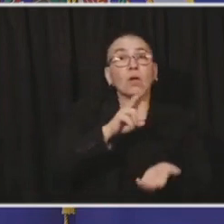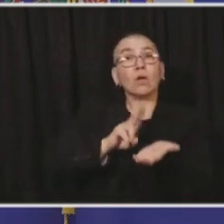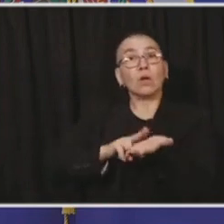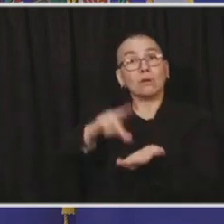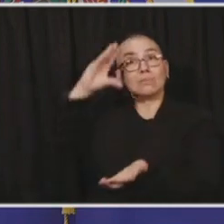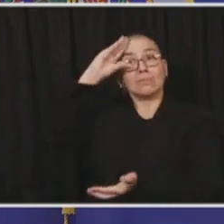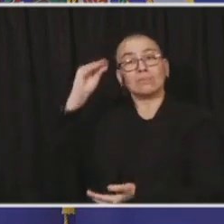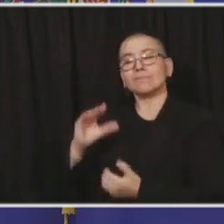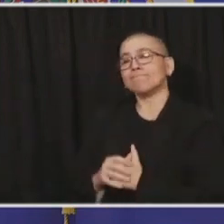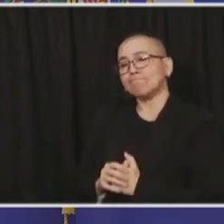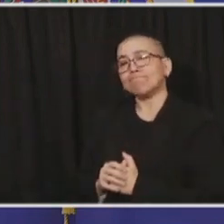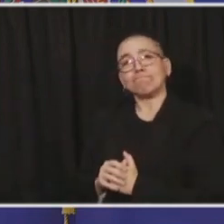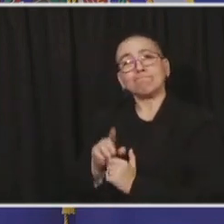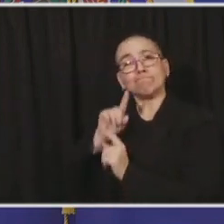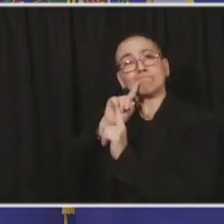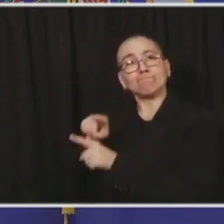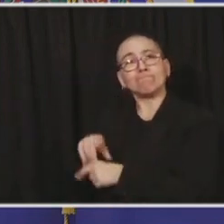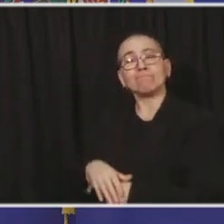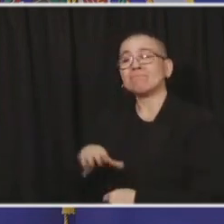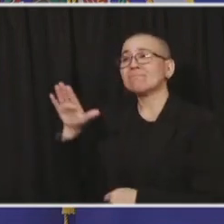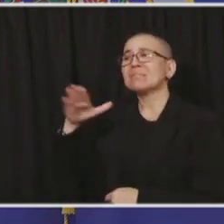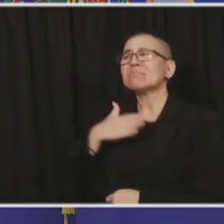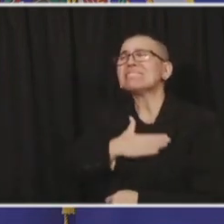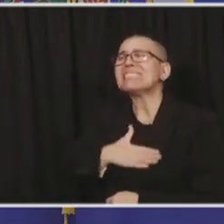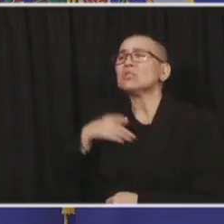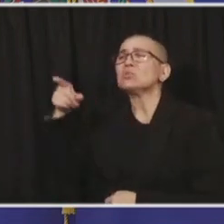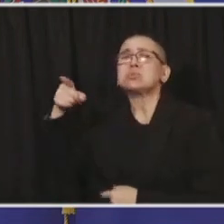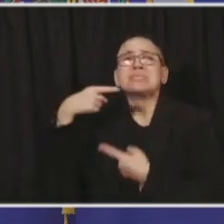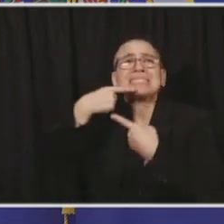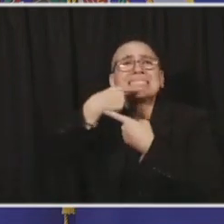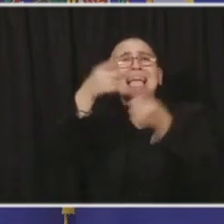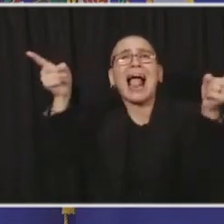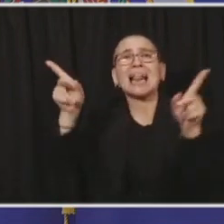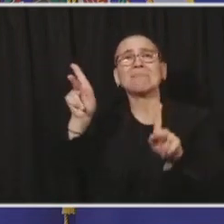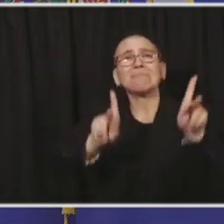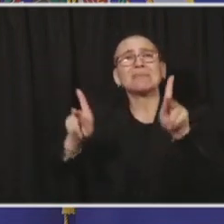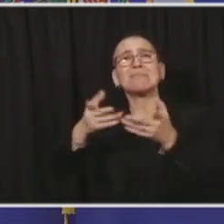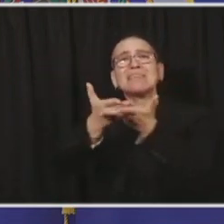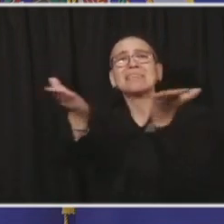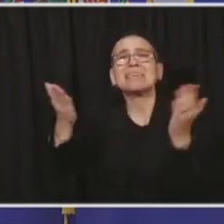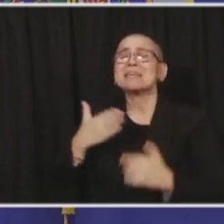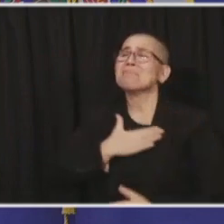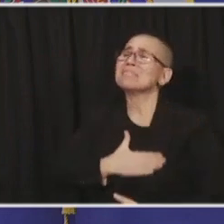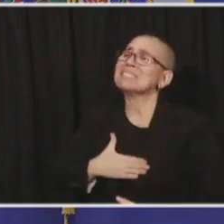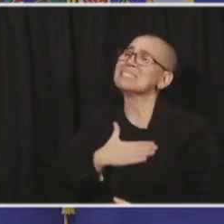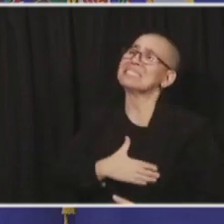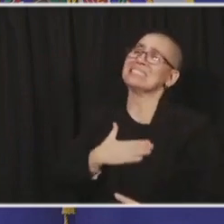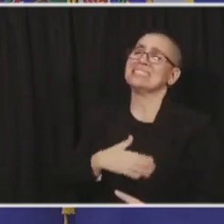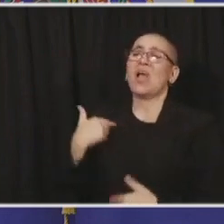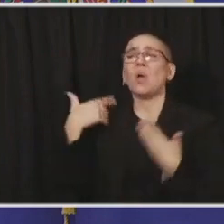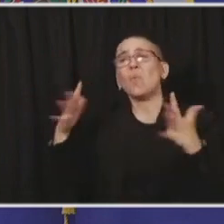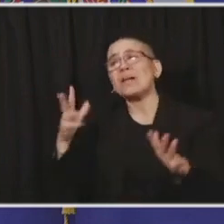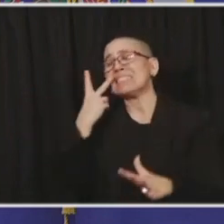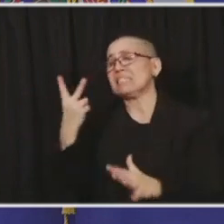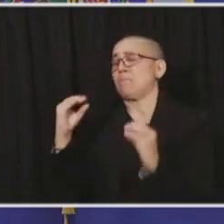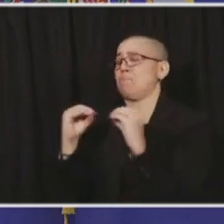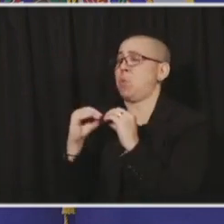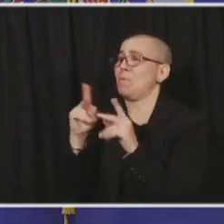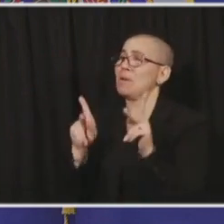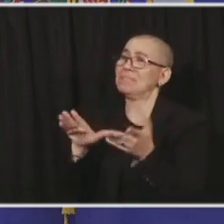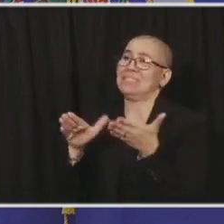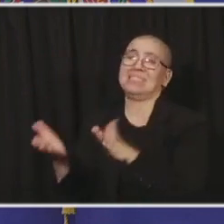spread the message that we don't want people to die. Spread the message around masking,